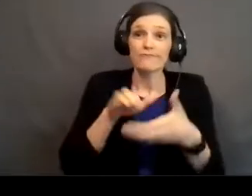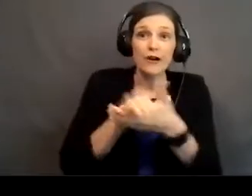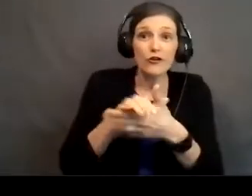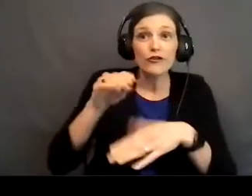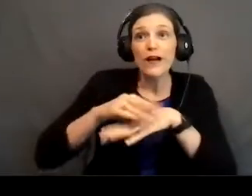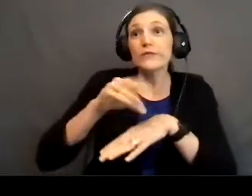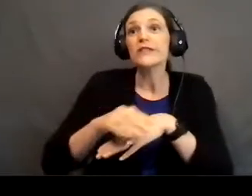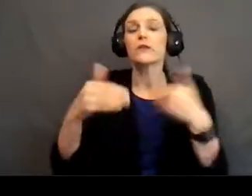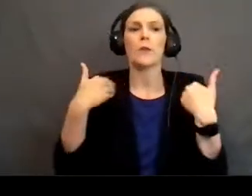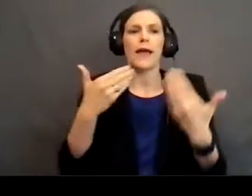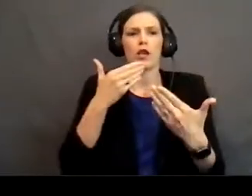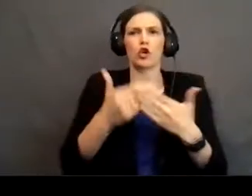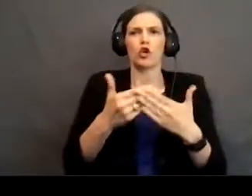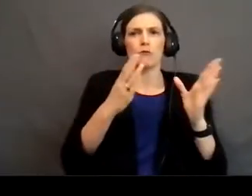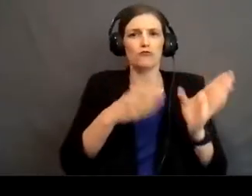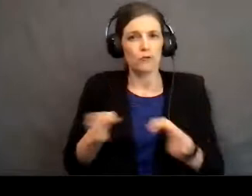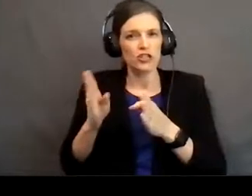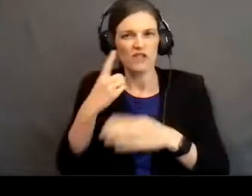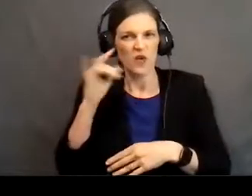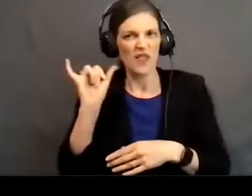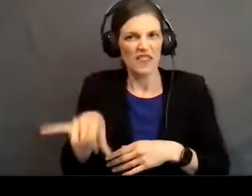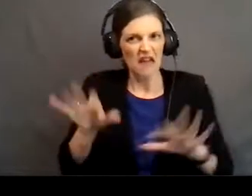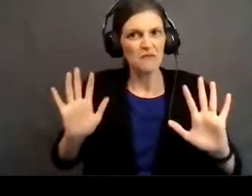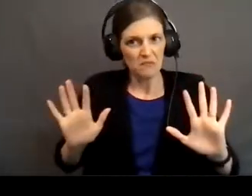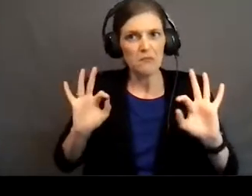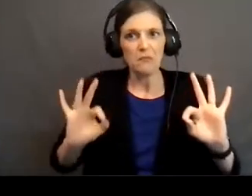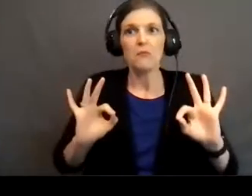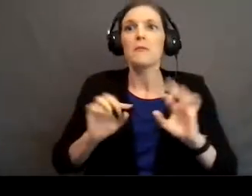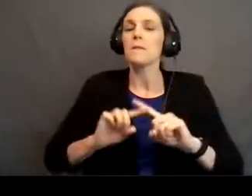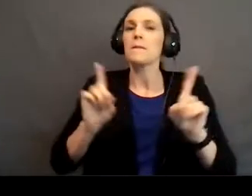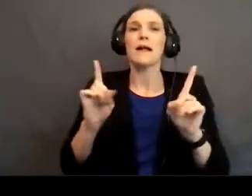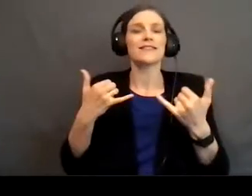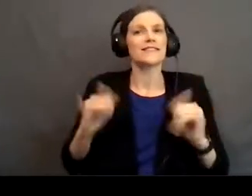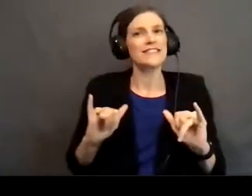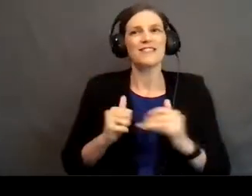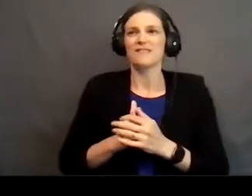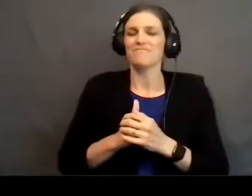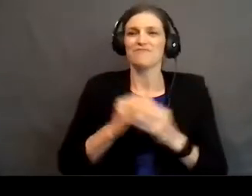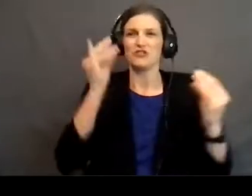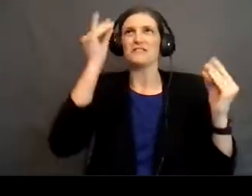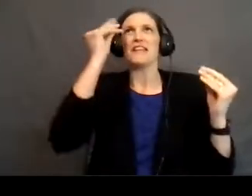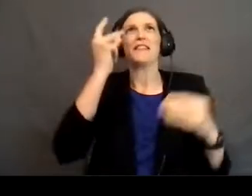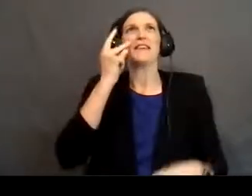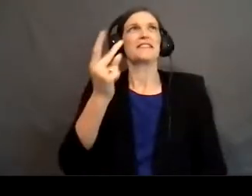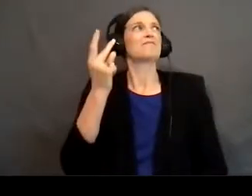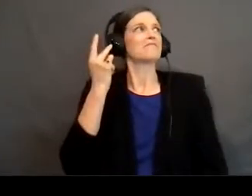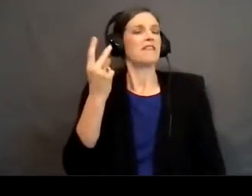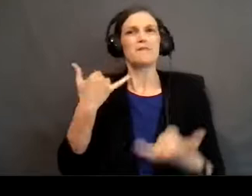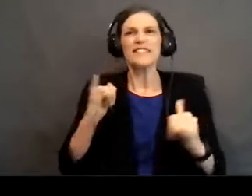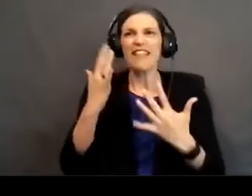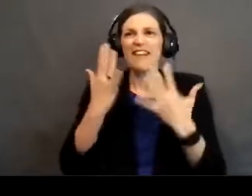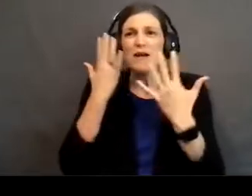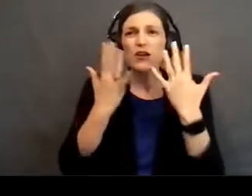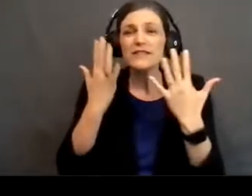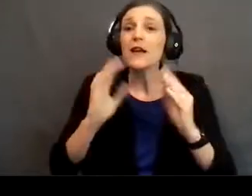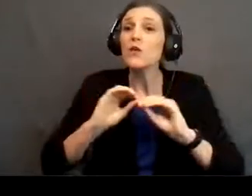good preparation in that way. But I still, you know, just thinking back, I'm still embarrassed. And